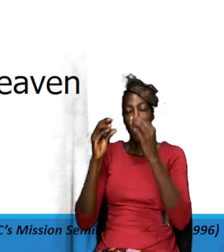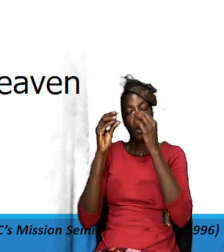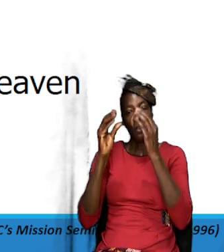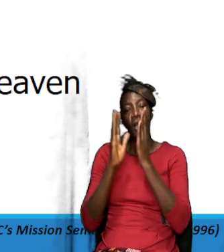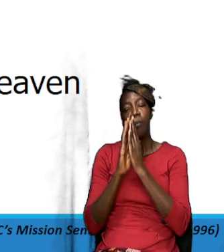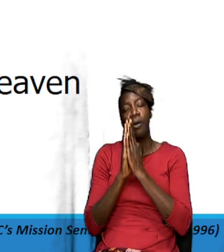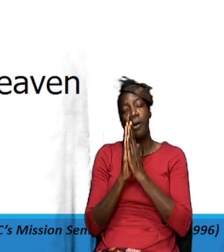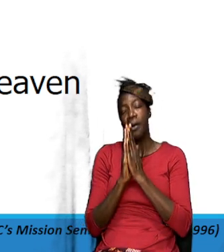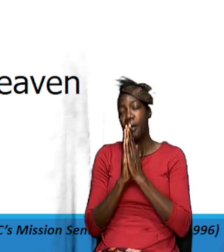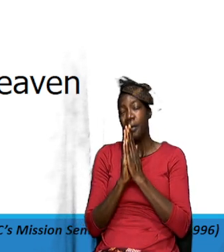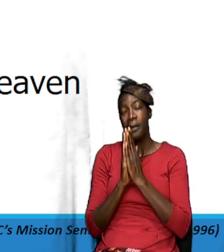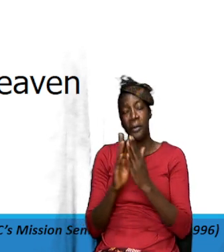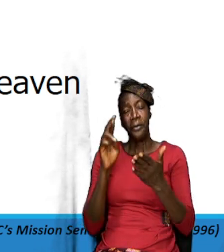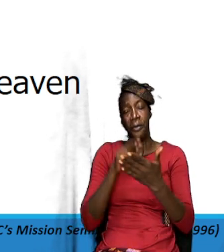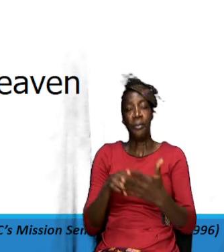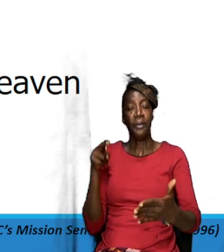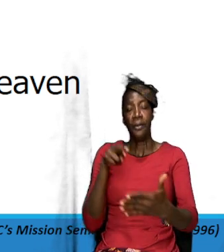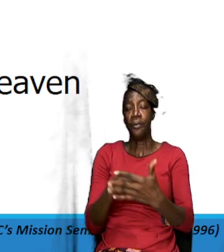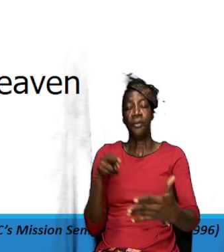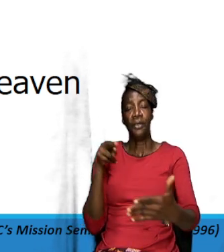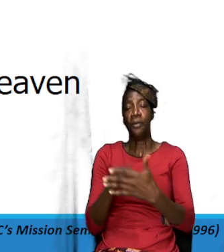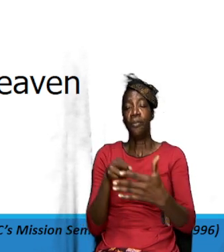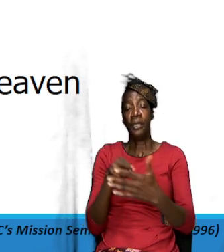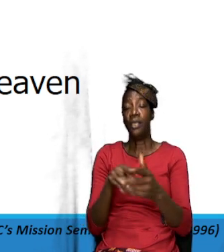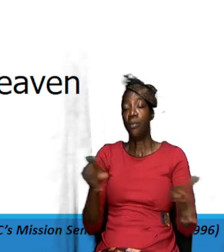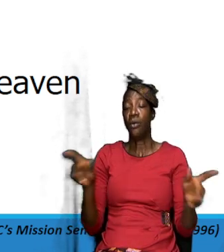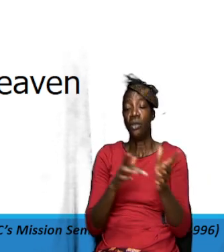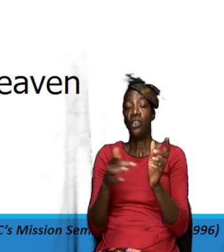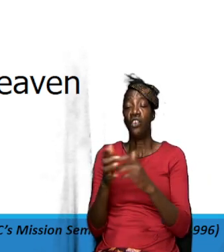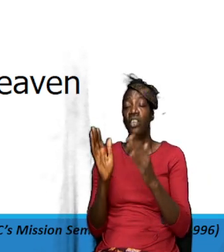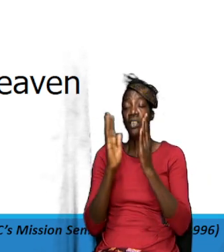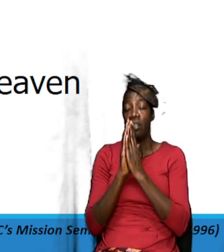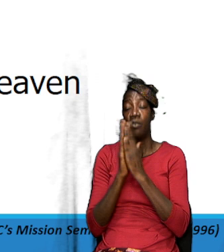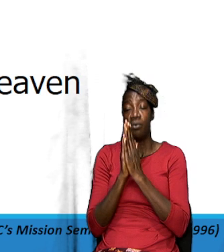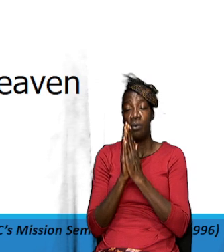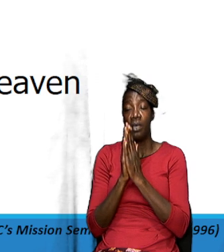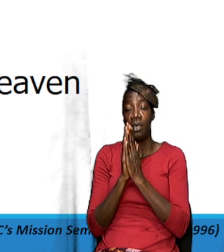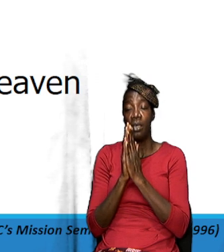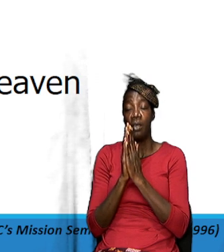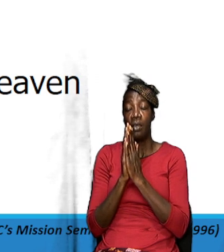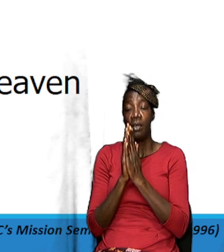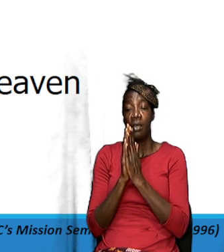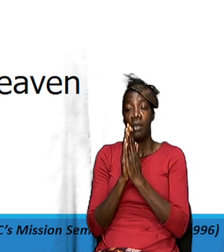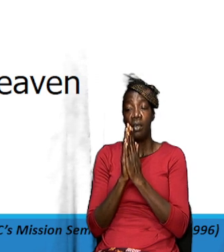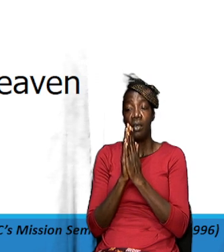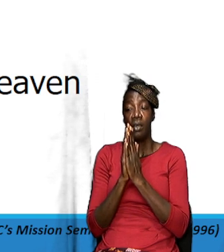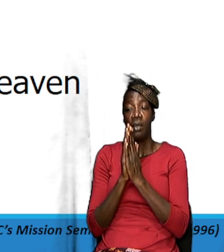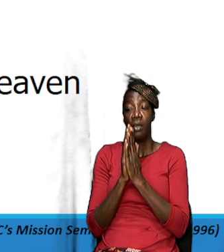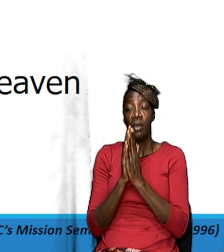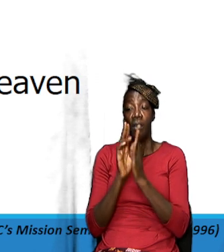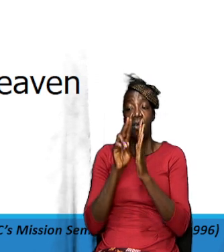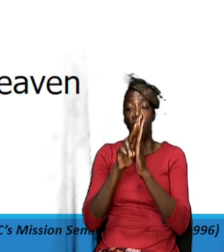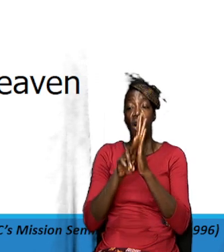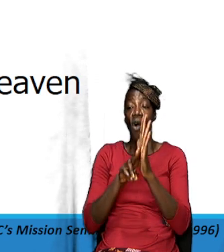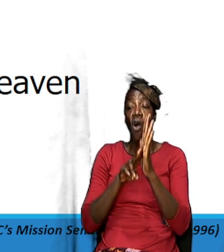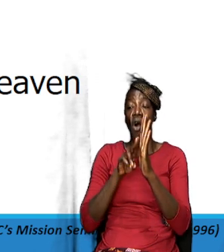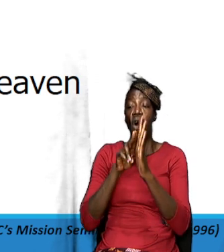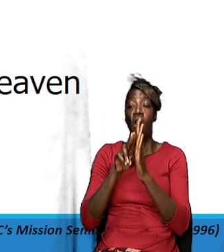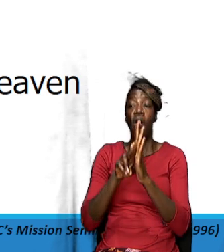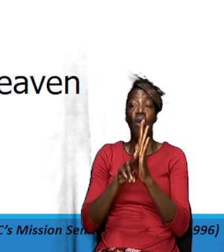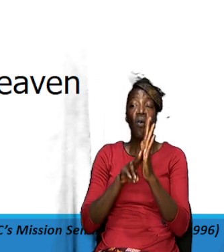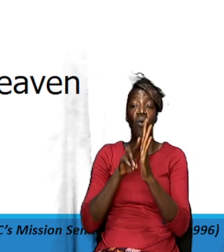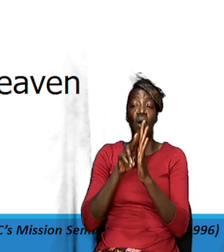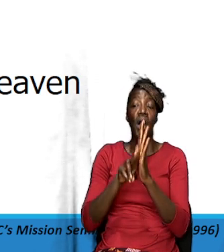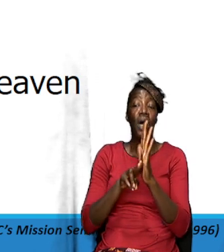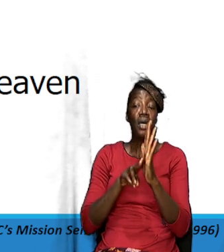father what in heaven you know but Jesus prayed for ours he prayed for ours and I